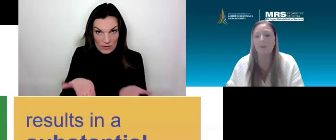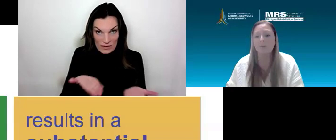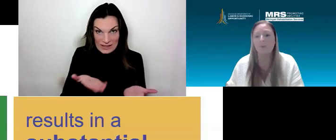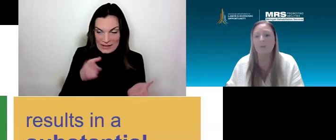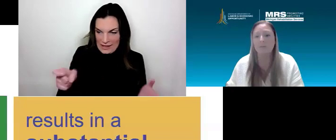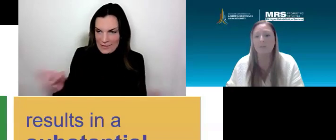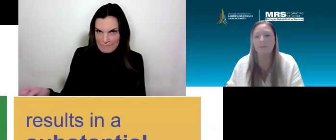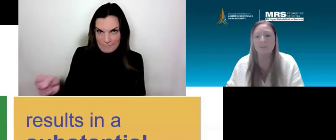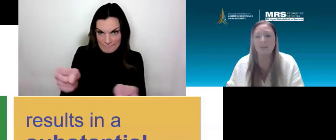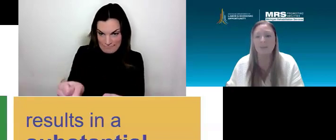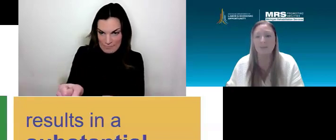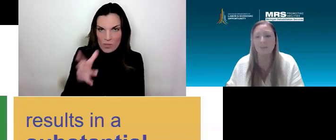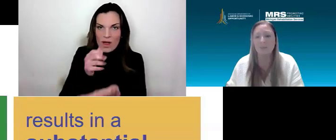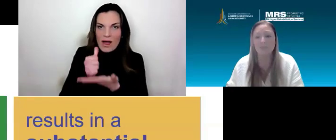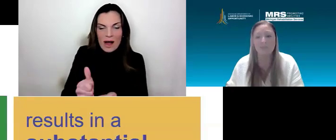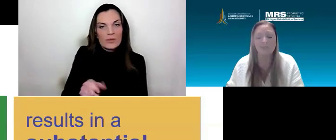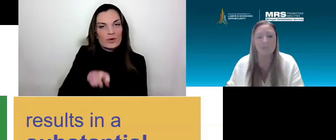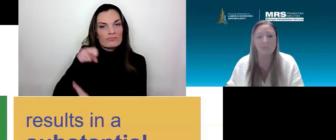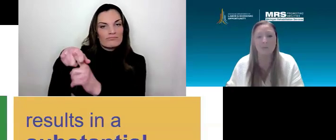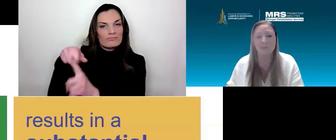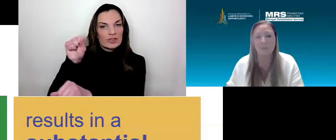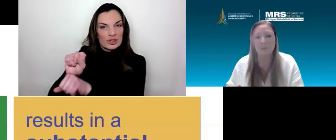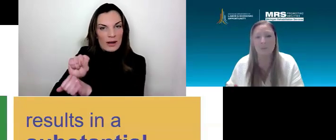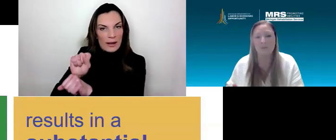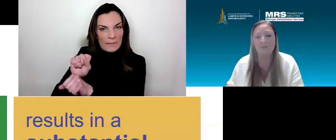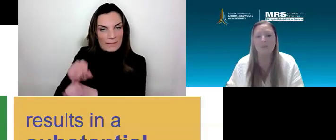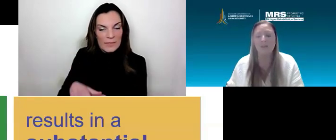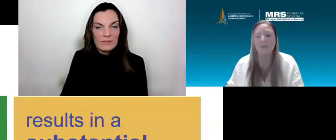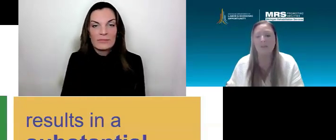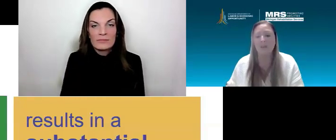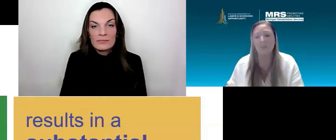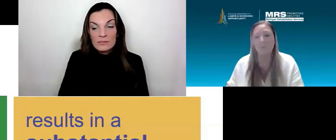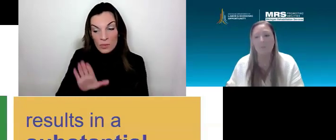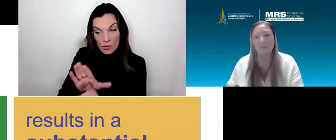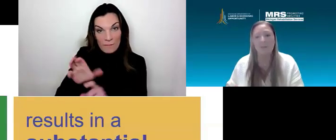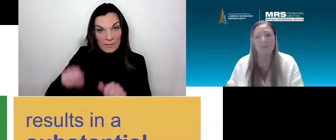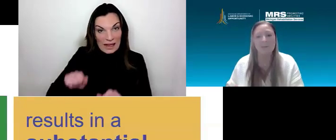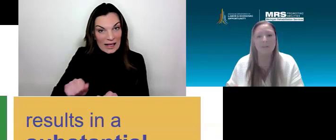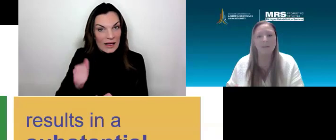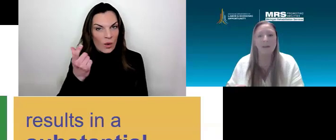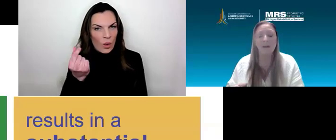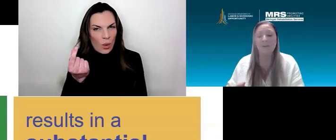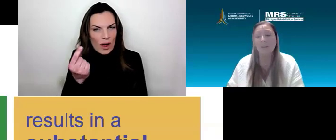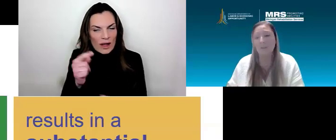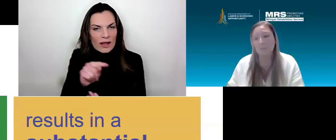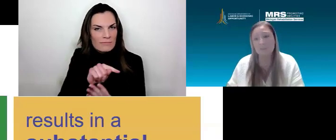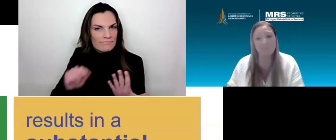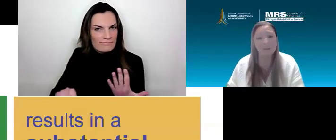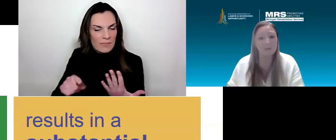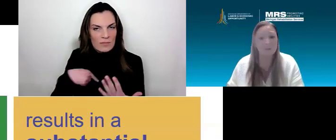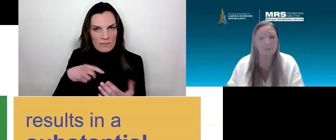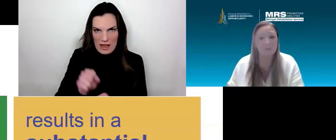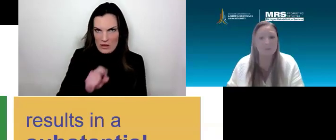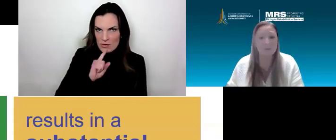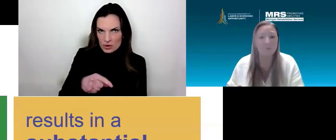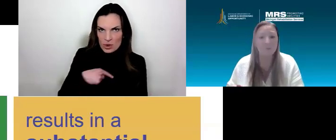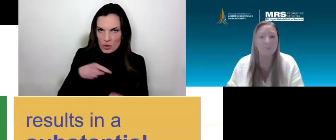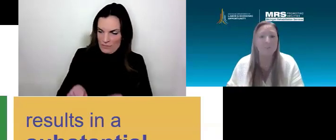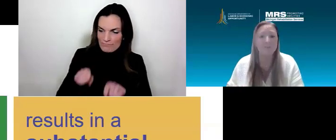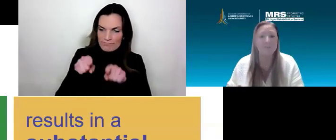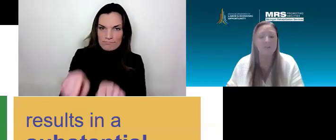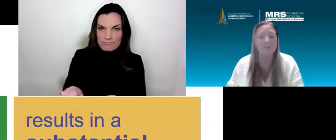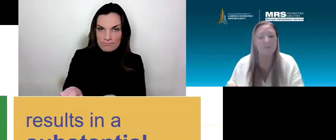And what is the outcome consistent with their abilities and capabilities? Are they able to benefit for